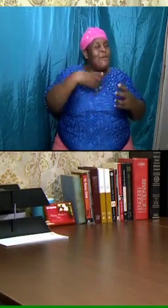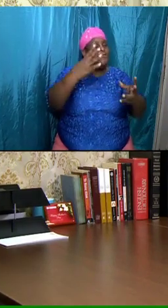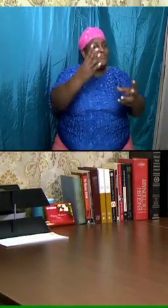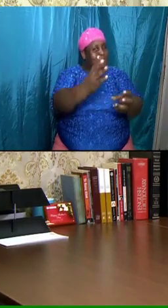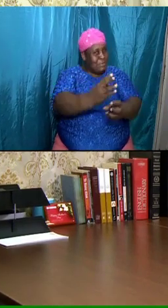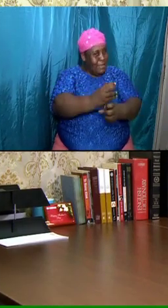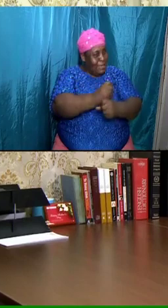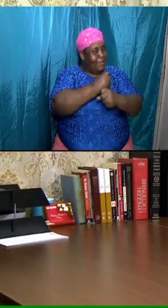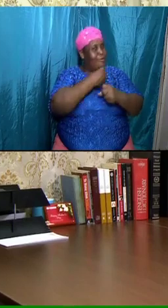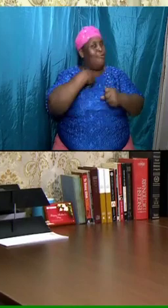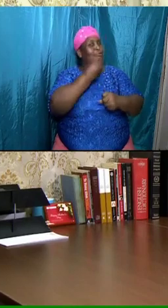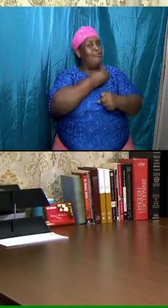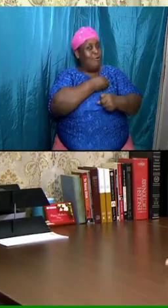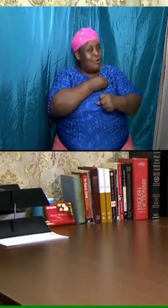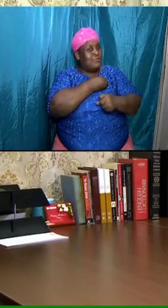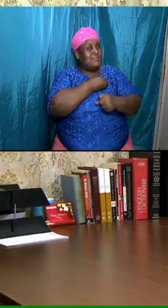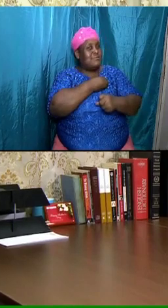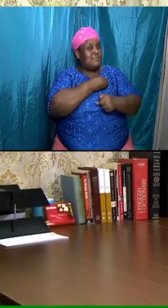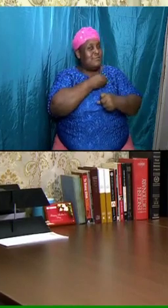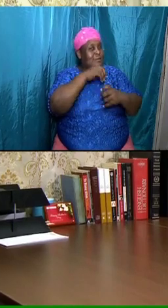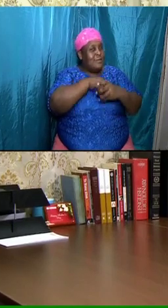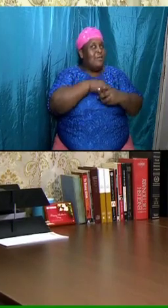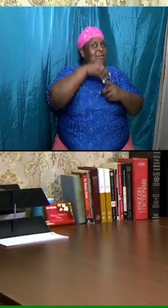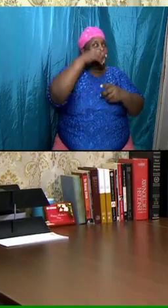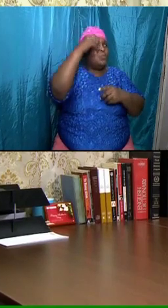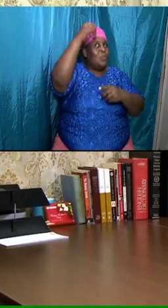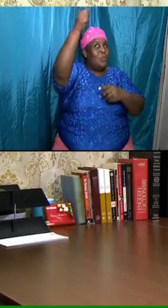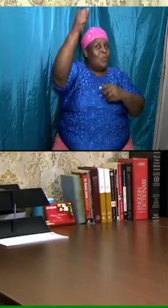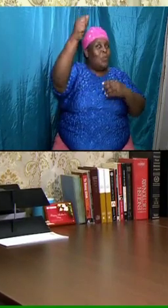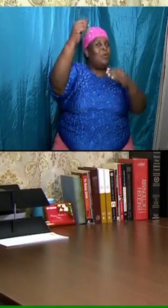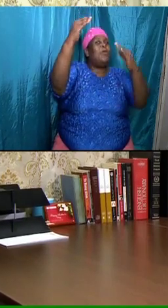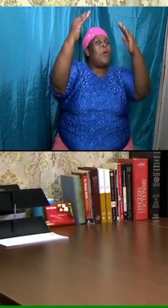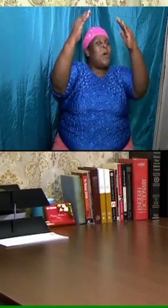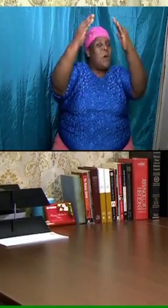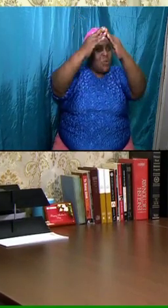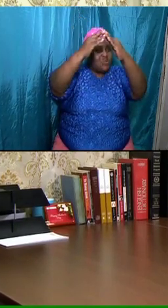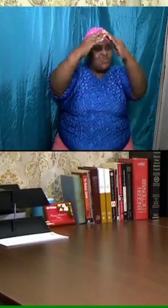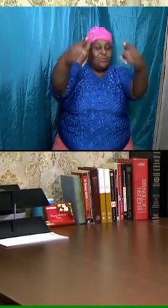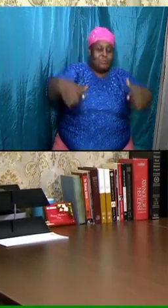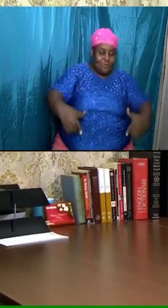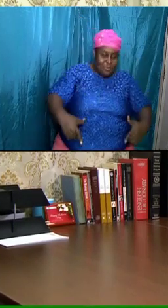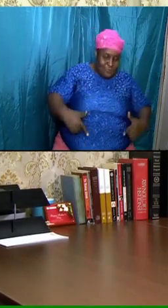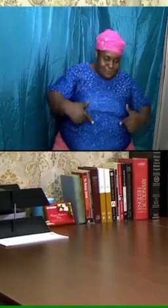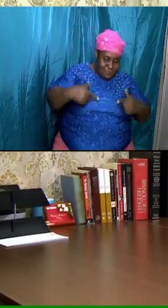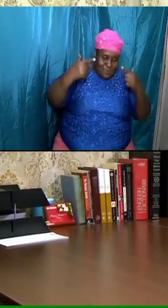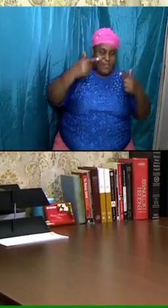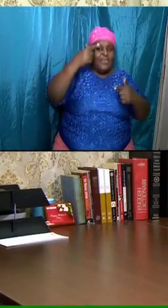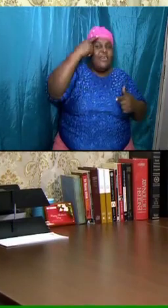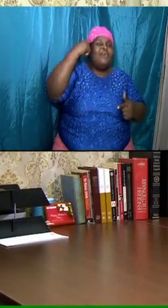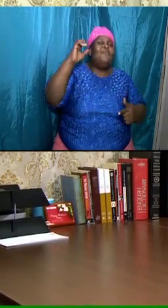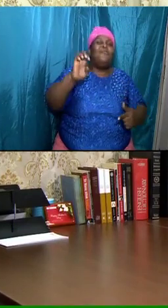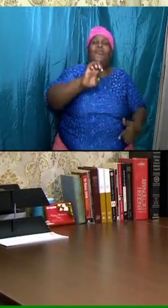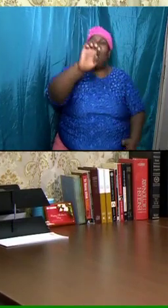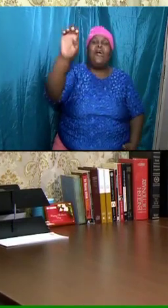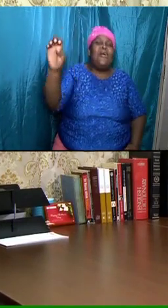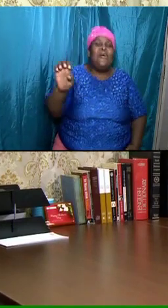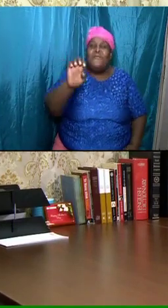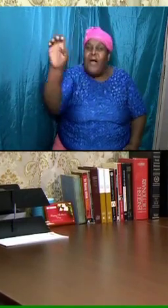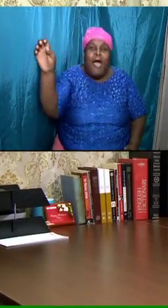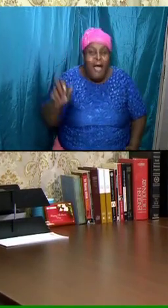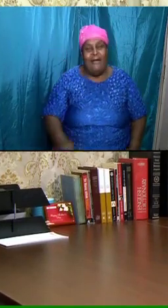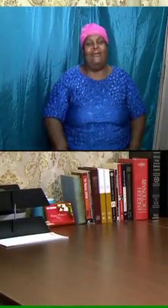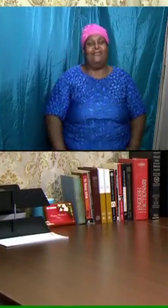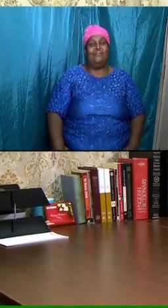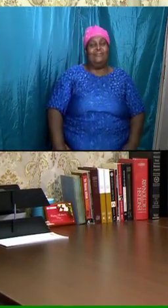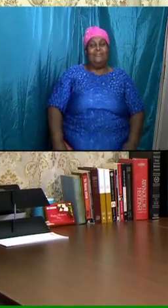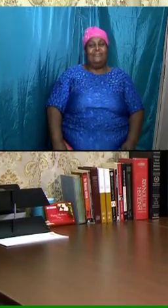my father's house are many mansions starting from earlier if it were not so i would have told you i go to prepare a place